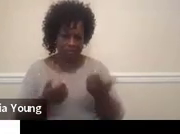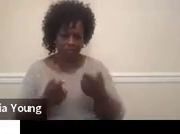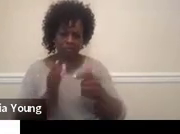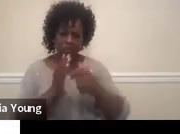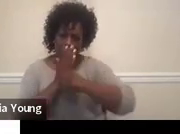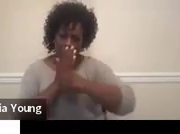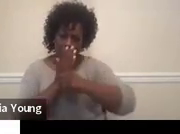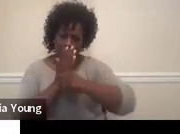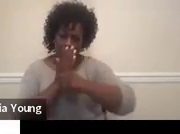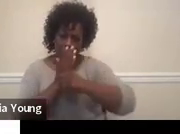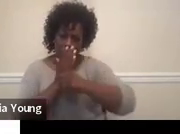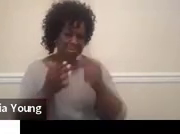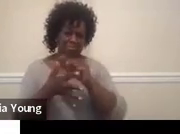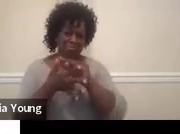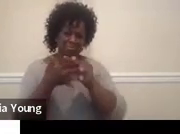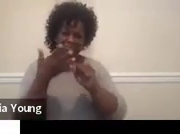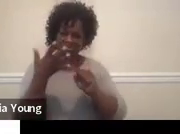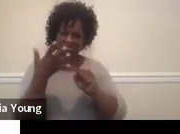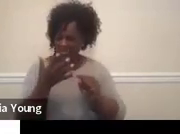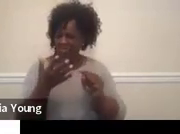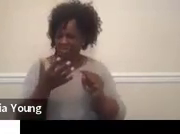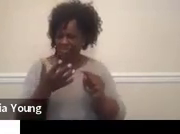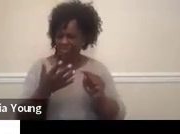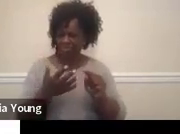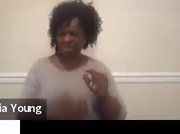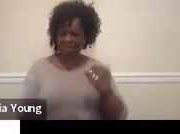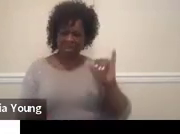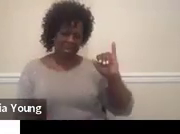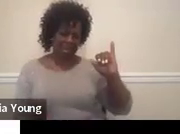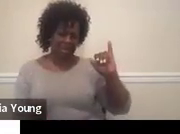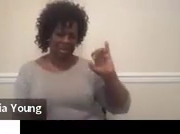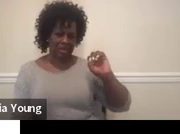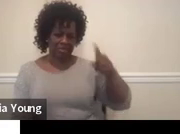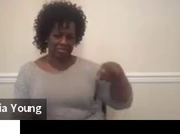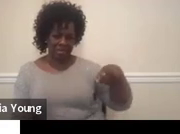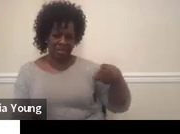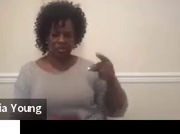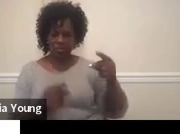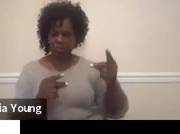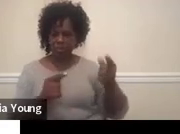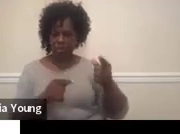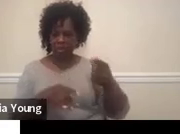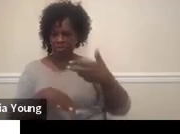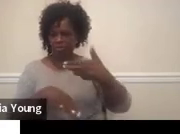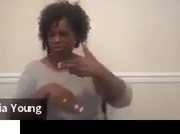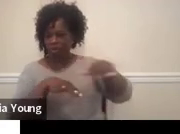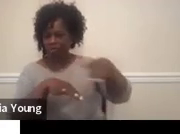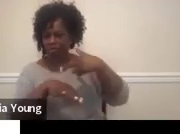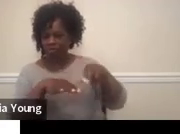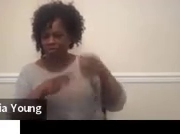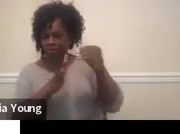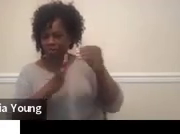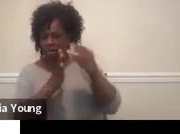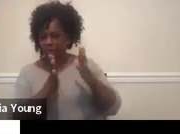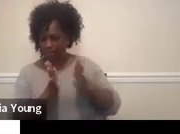and, oh, and our IEP quick reference document that is super useful tool.